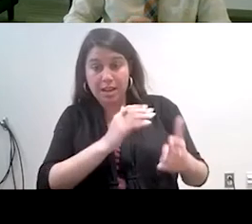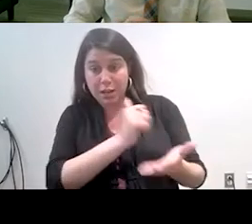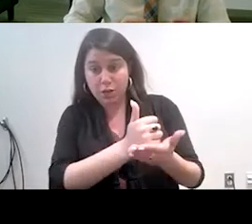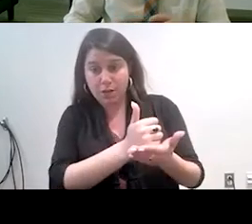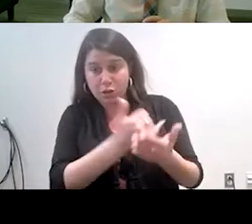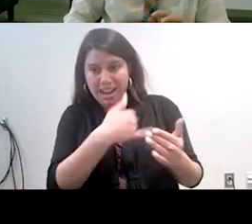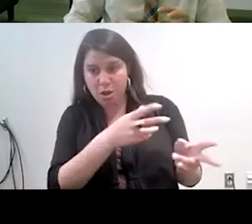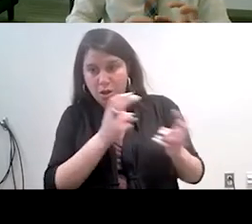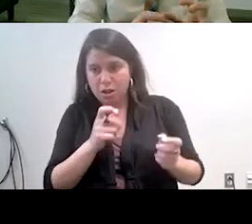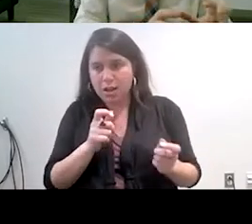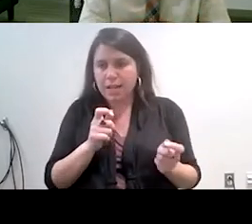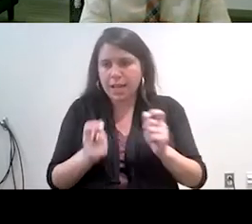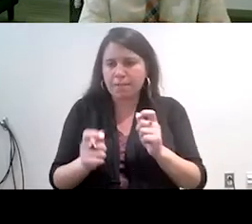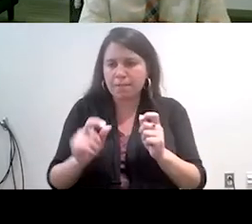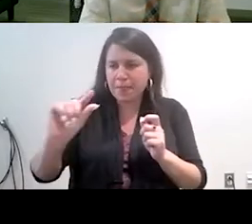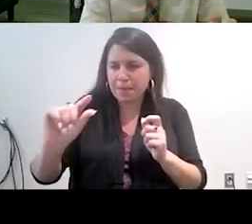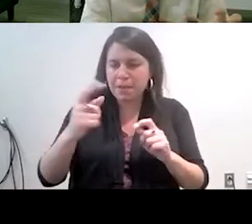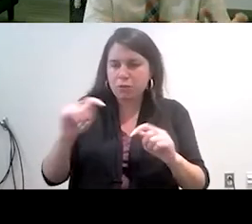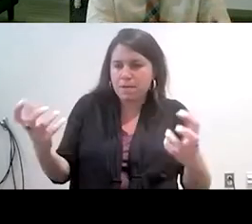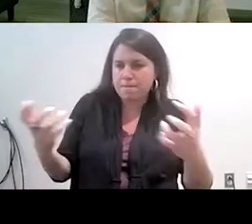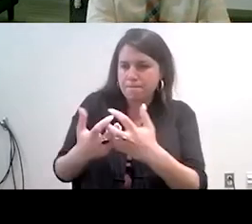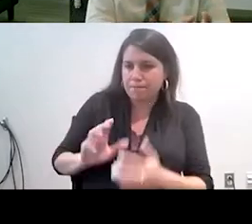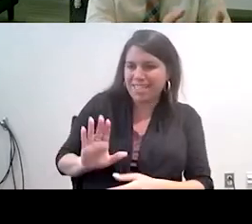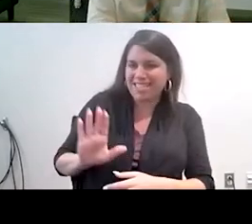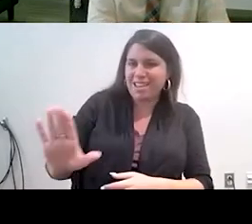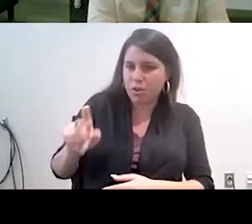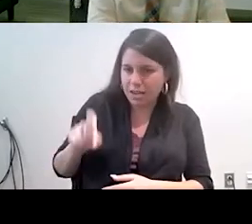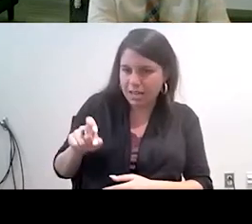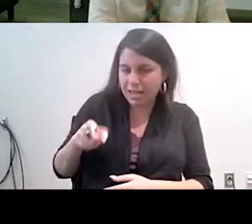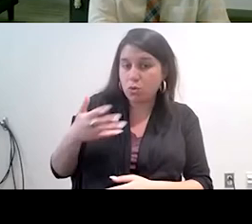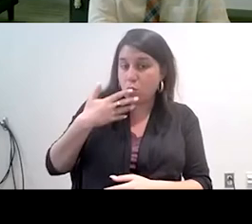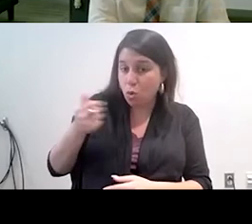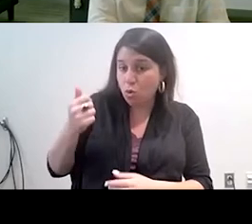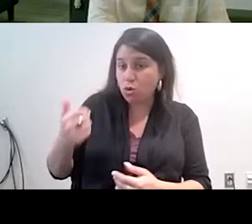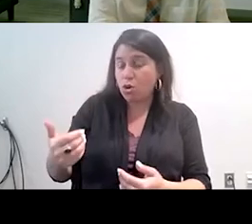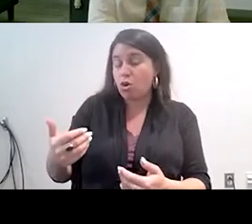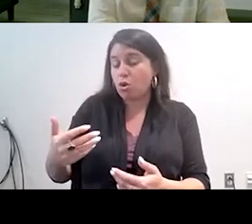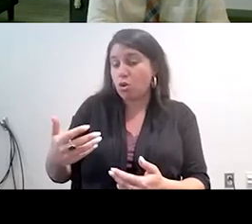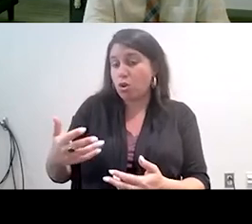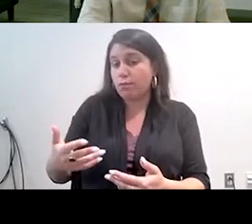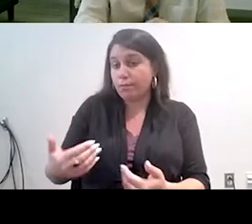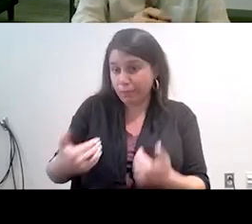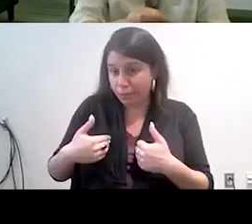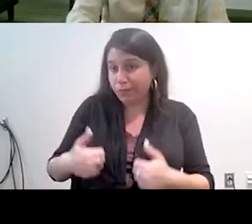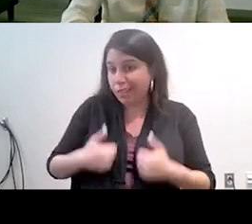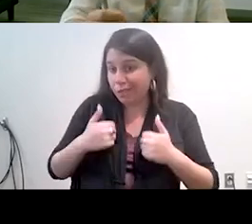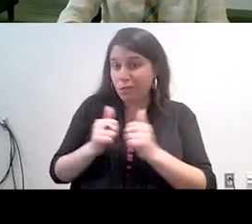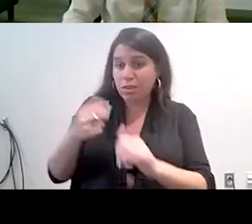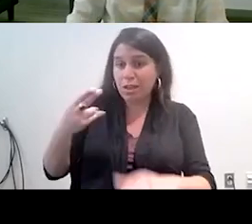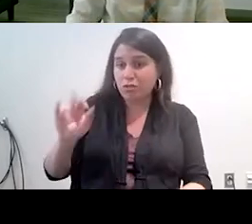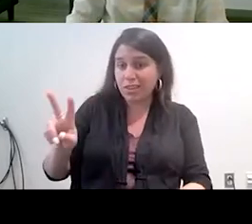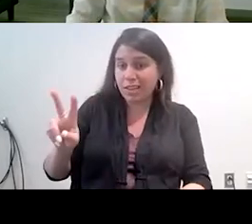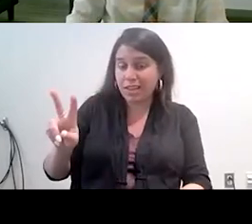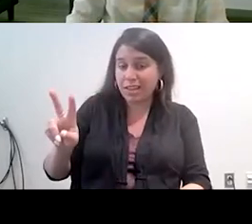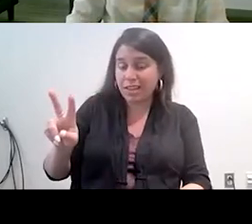it just a little bit in terms of meeting the needs of folks who have HIV or living with HIV and can